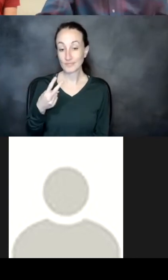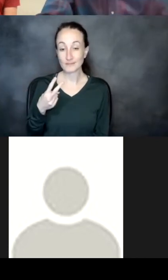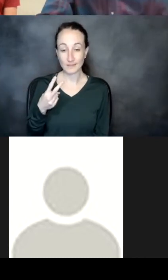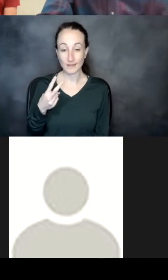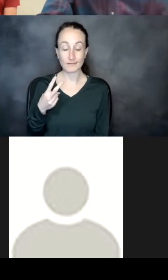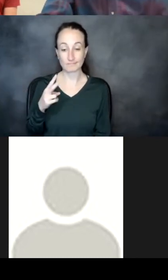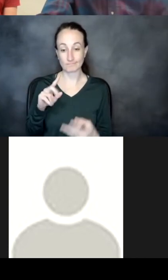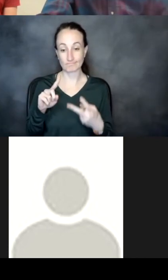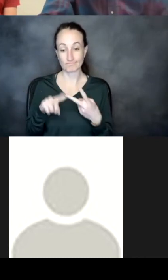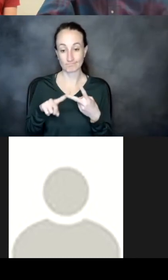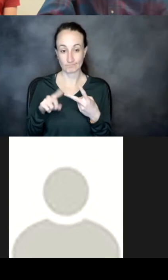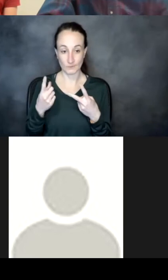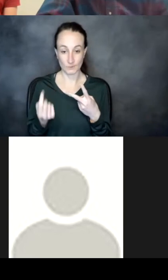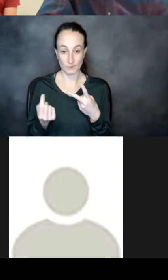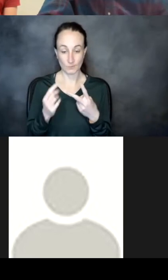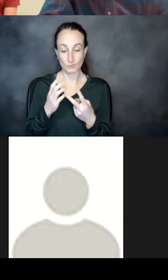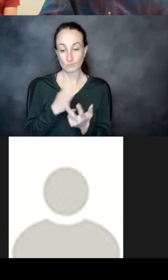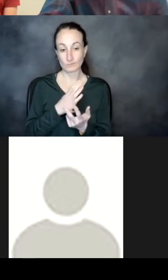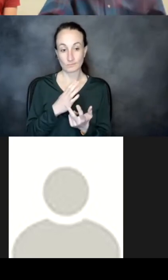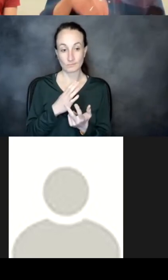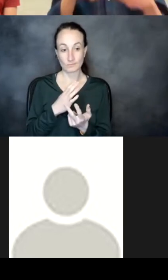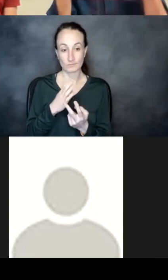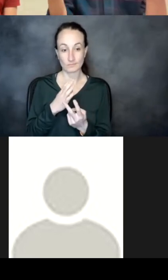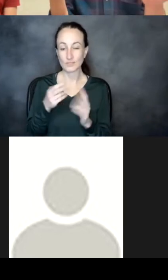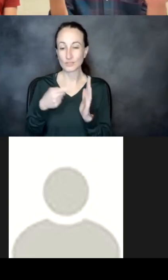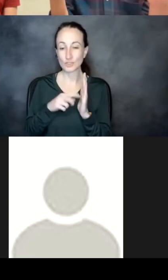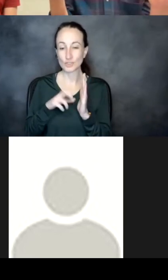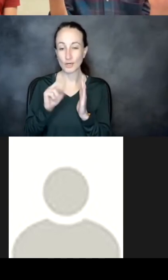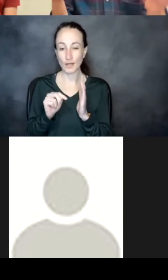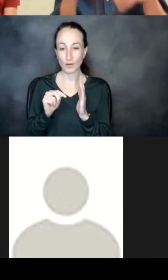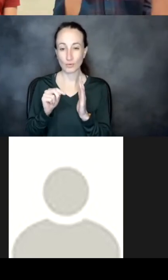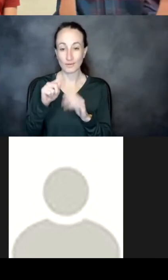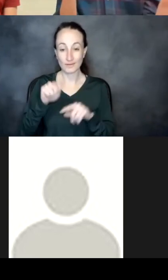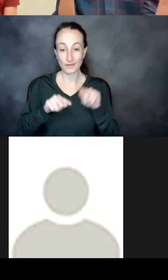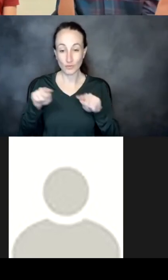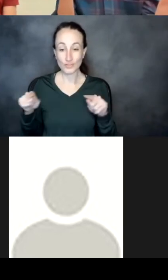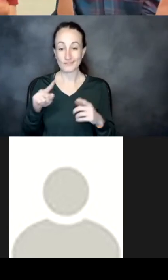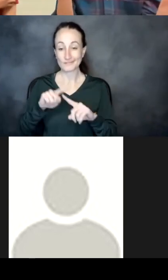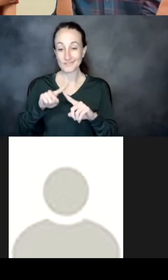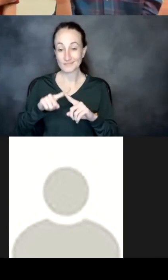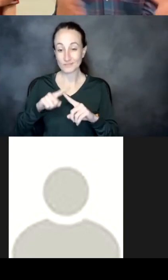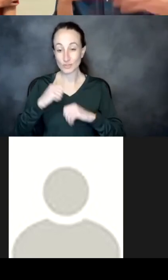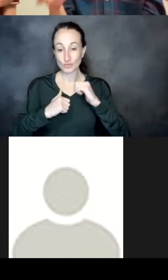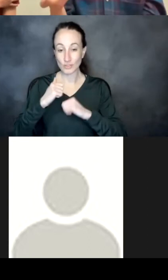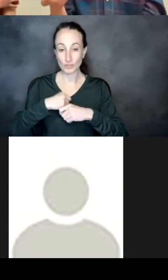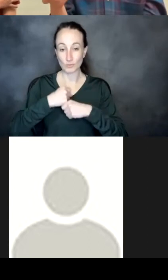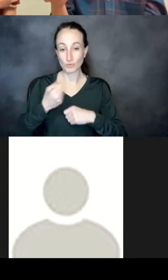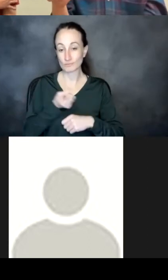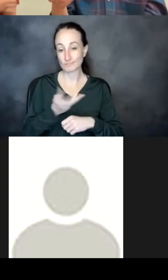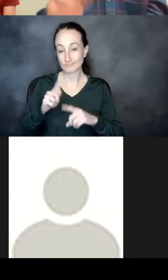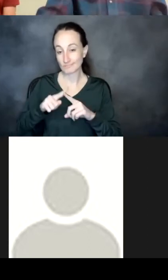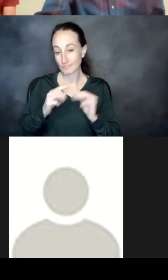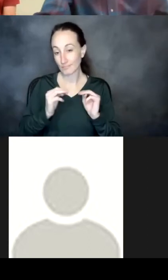uh a quick check oops just checking out like the diversity of the structures produced by either method and so here